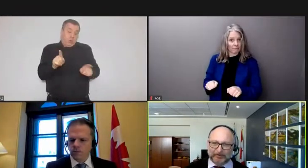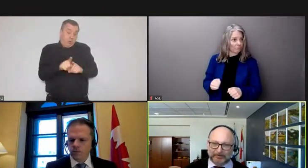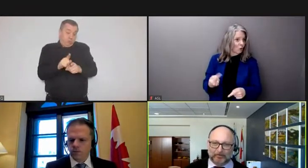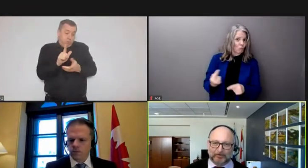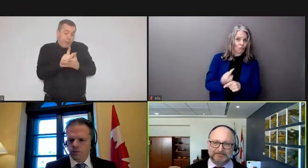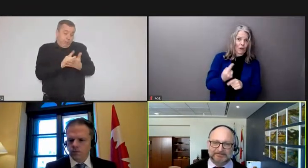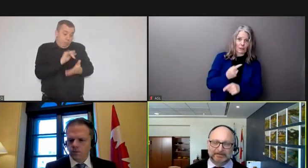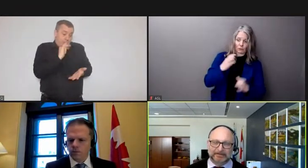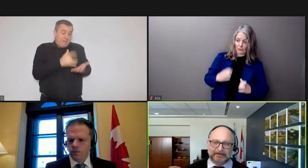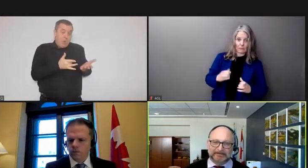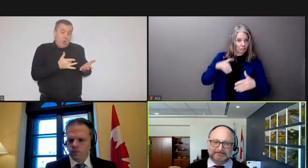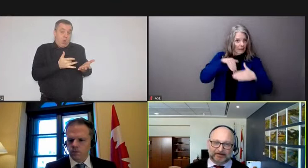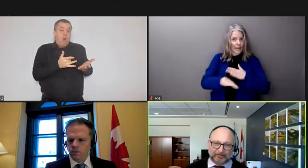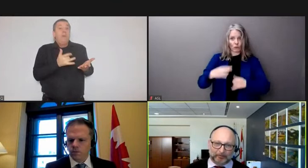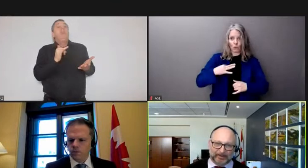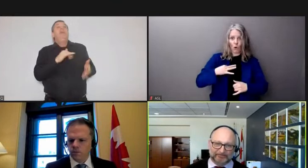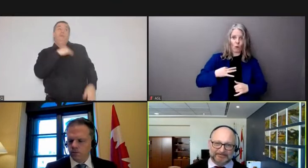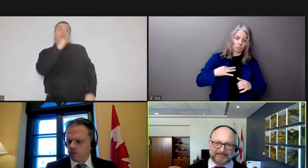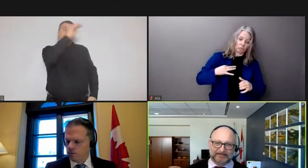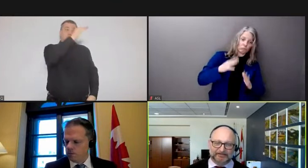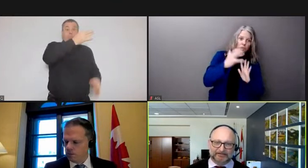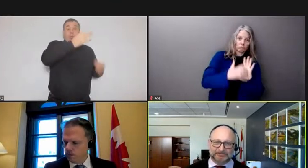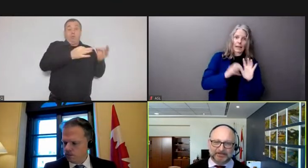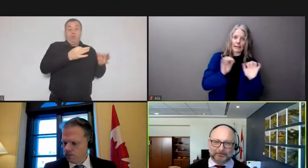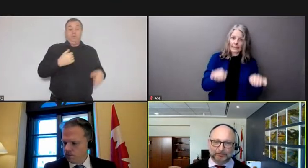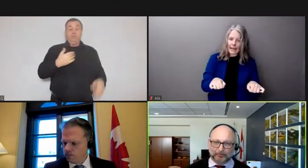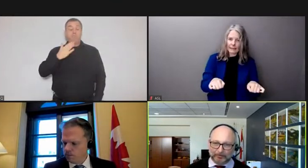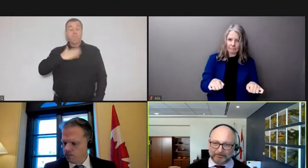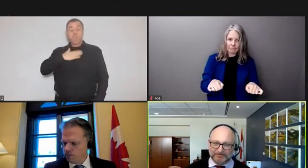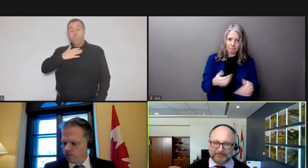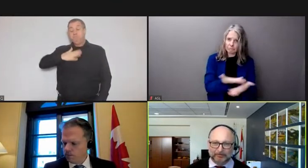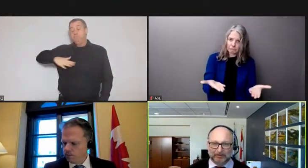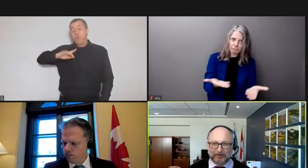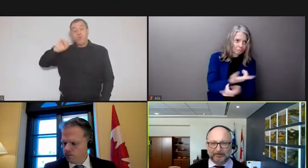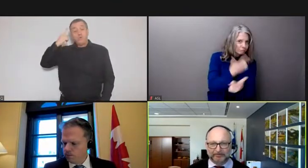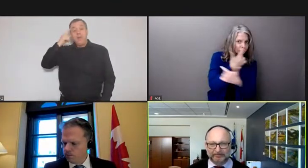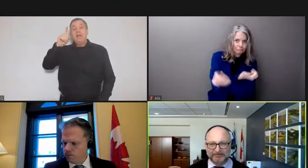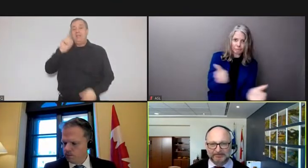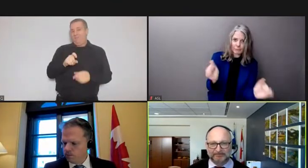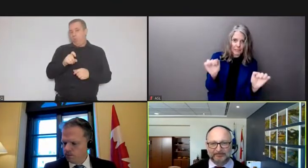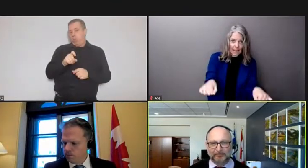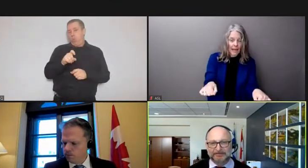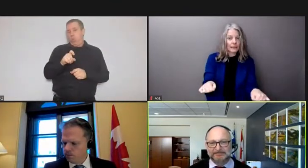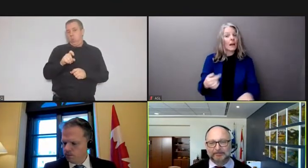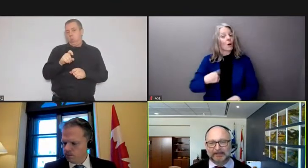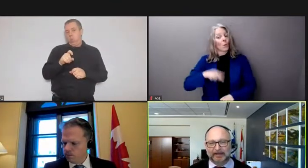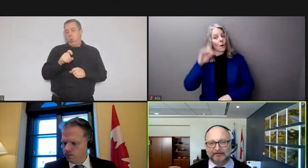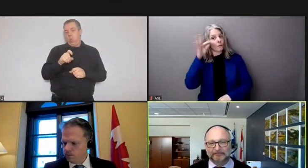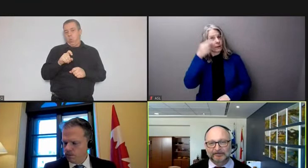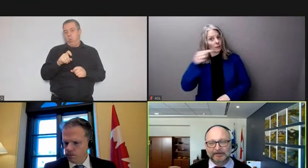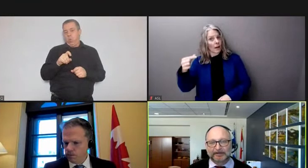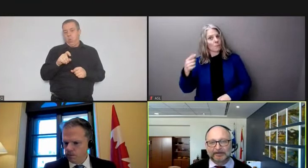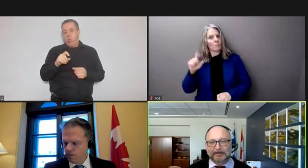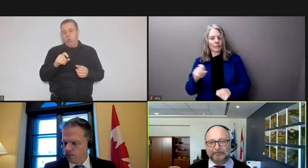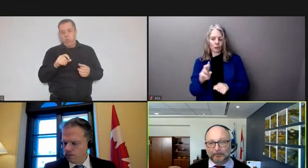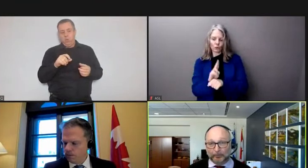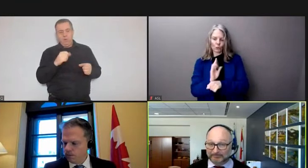heard in the courts as a government we have to set general rules using criminal law and other administrative authorities that we have